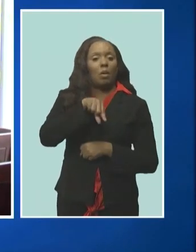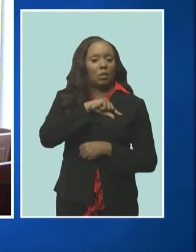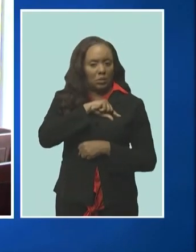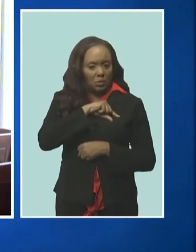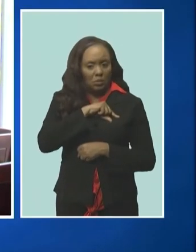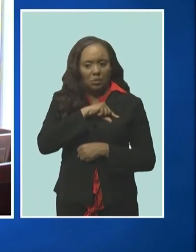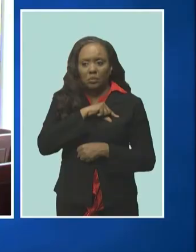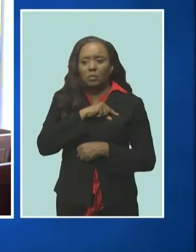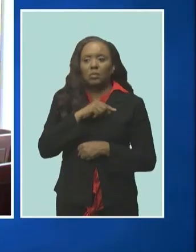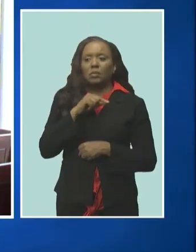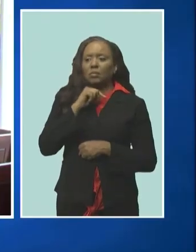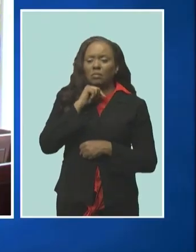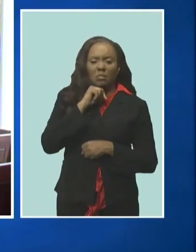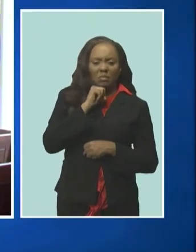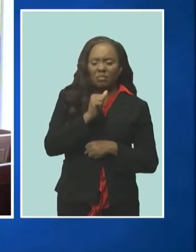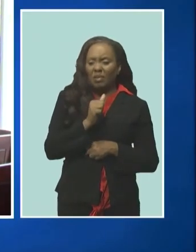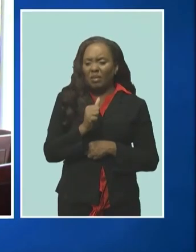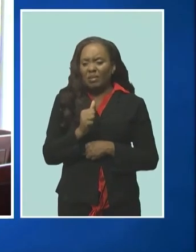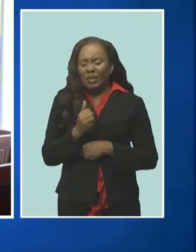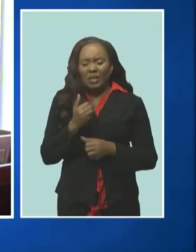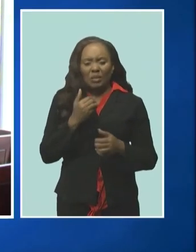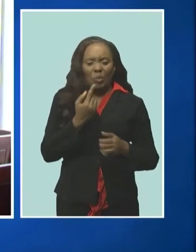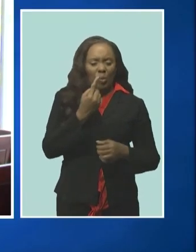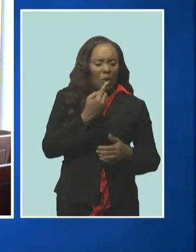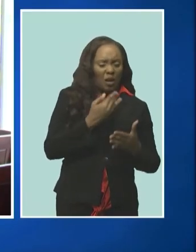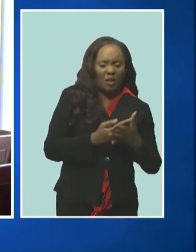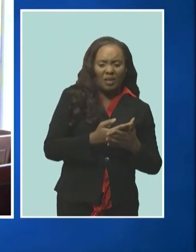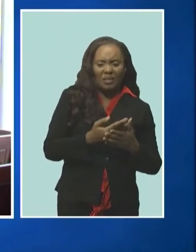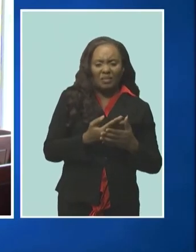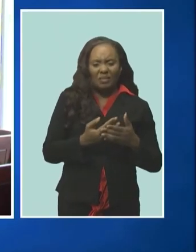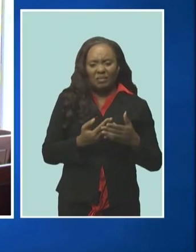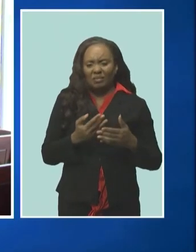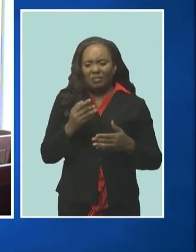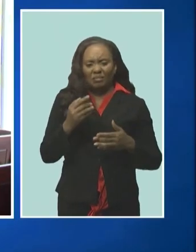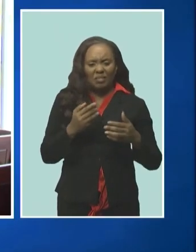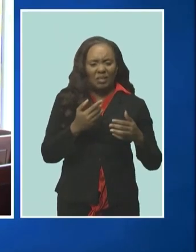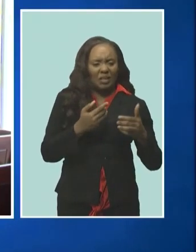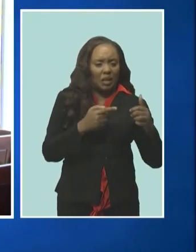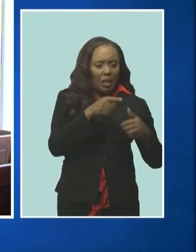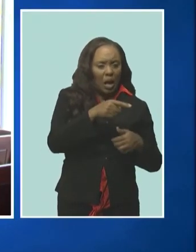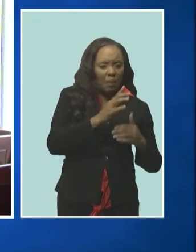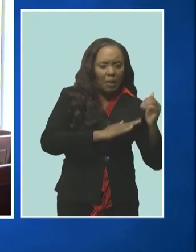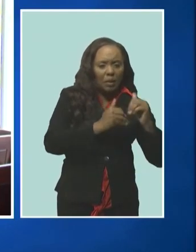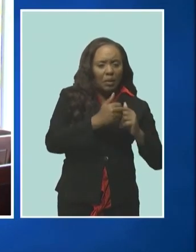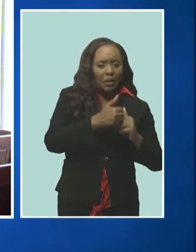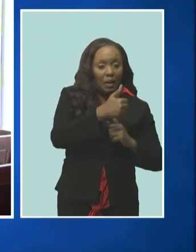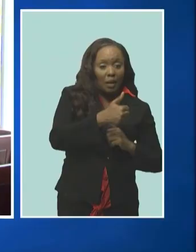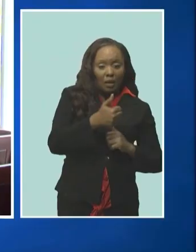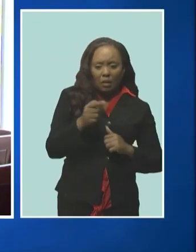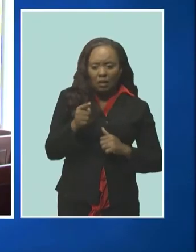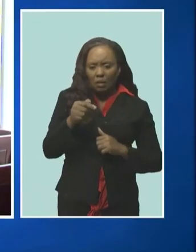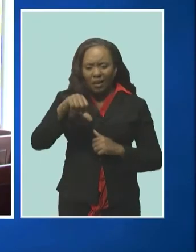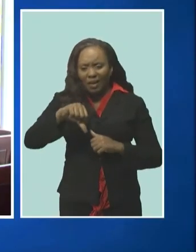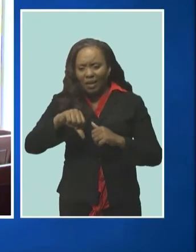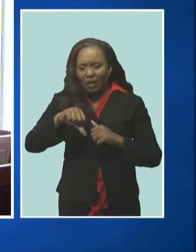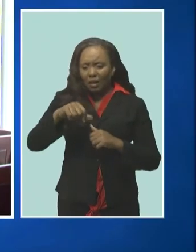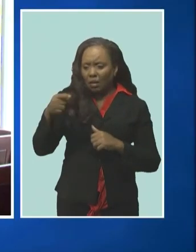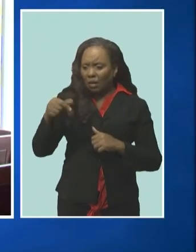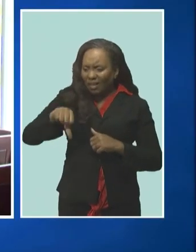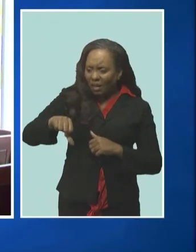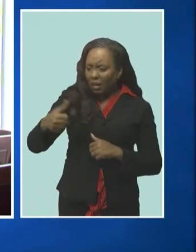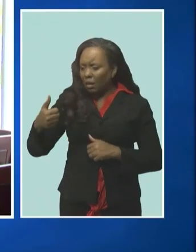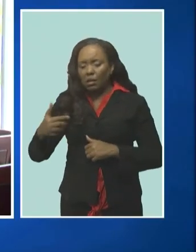is something that will be always relevant um always so so the bnsa would remain relevant because we have to ensure that persons conform to these standards